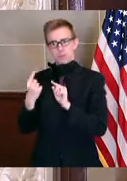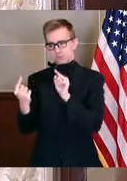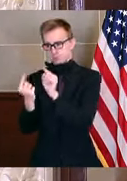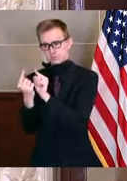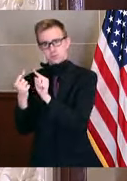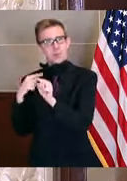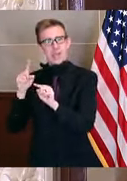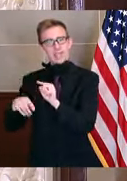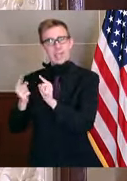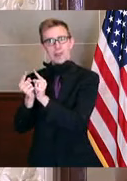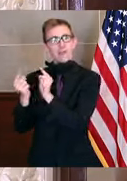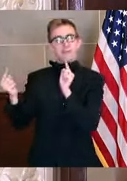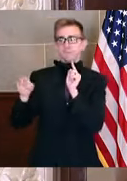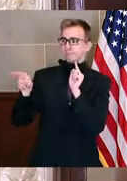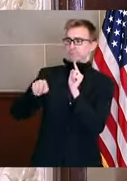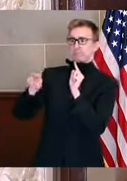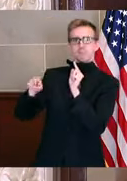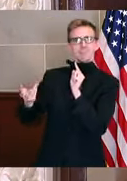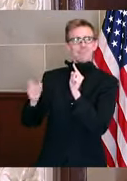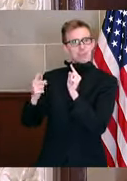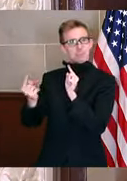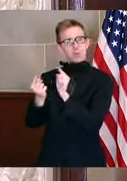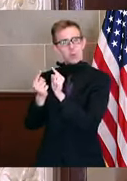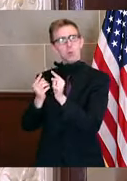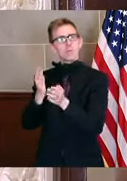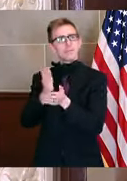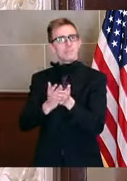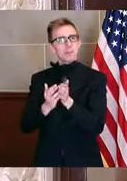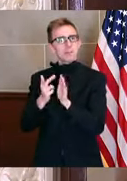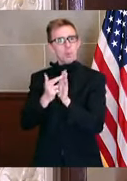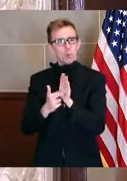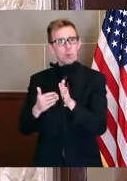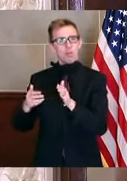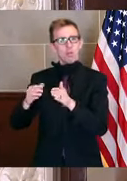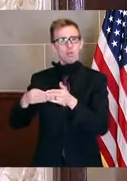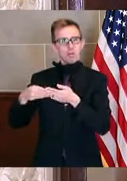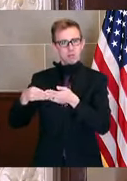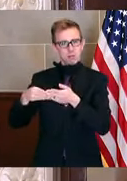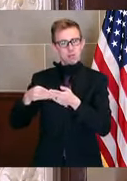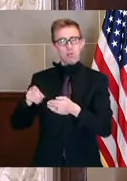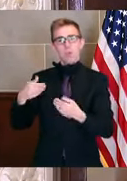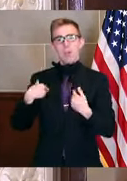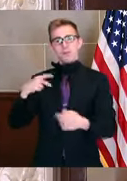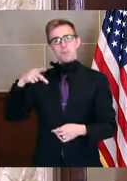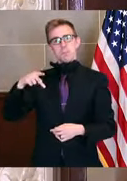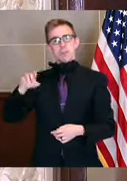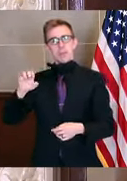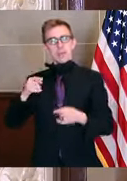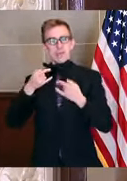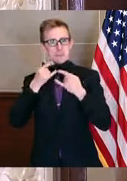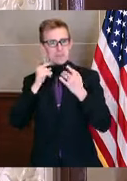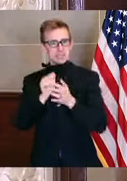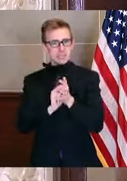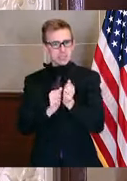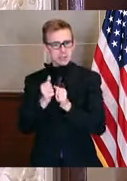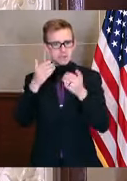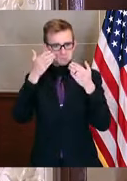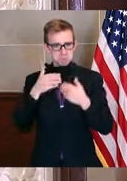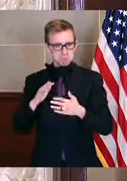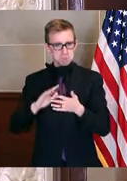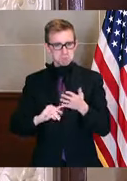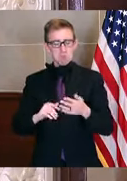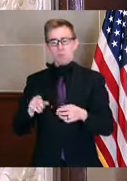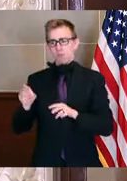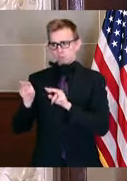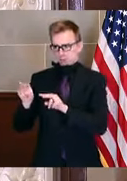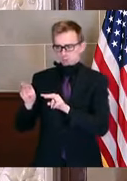in that situation. And we've made allowances for that so that you wear personal protective equipment, you pay attention to symptoms, you use hand